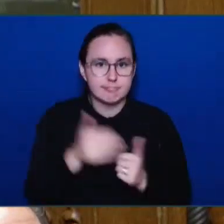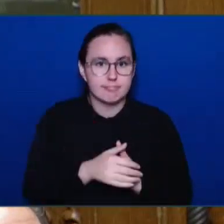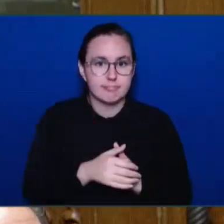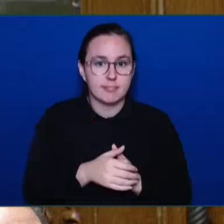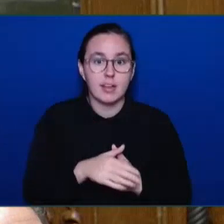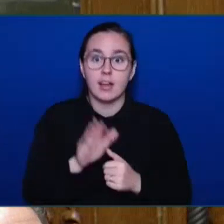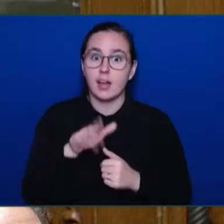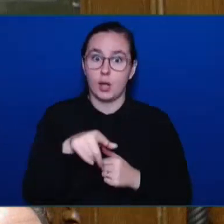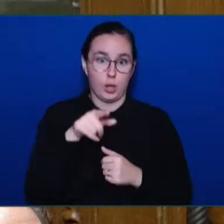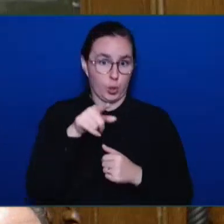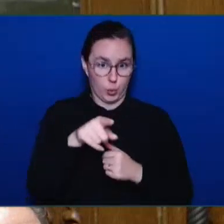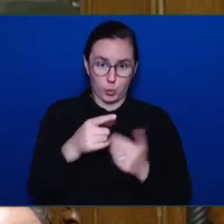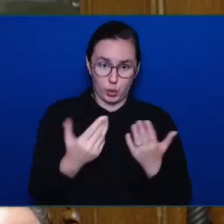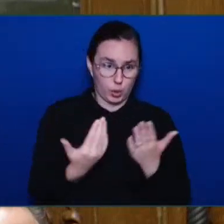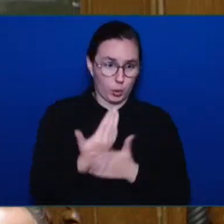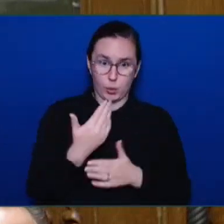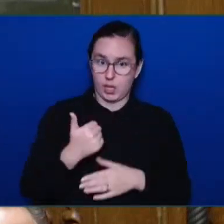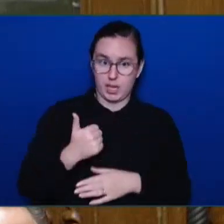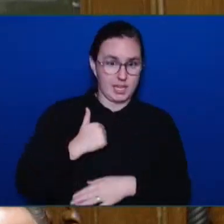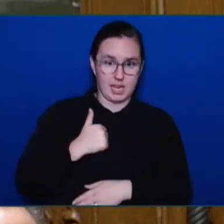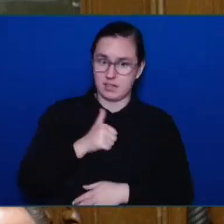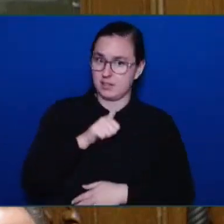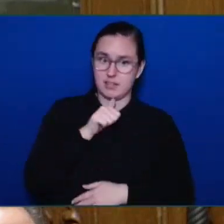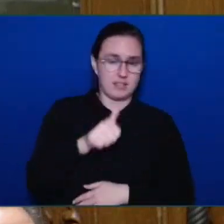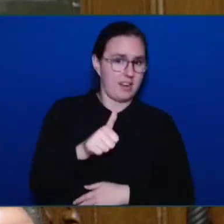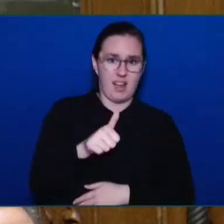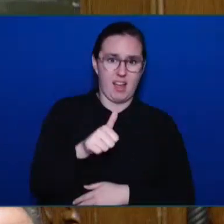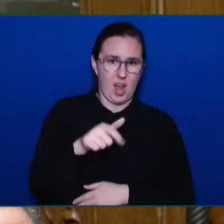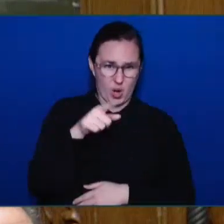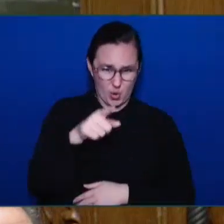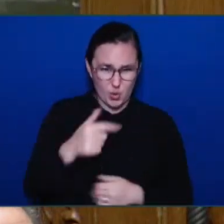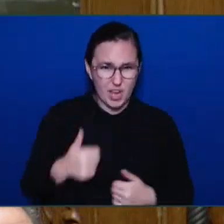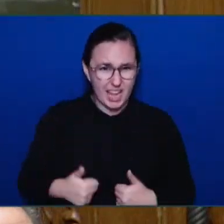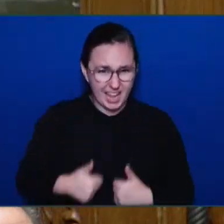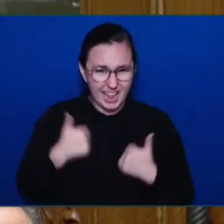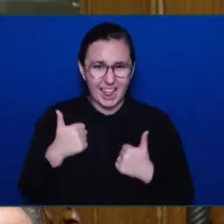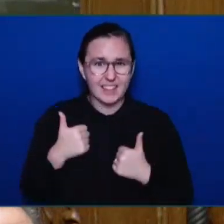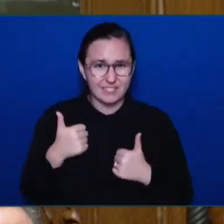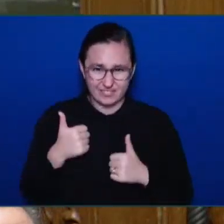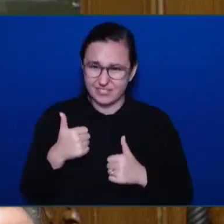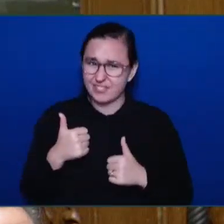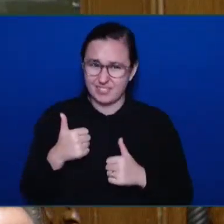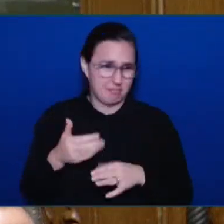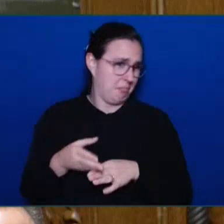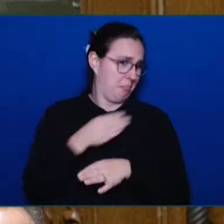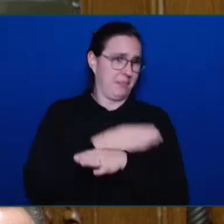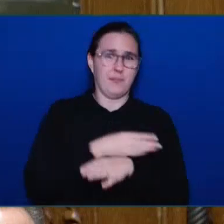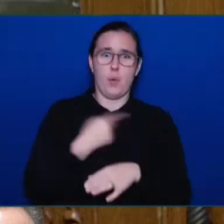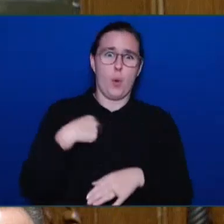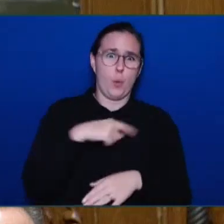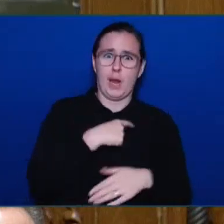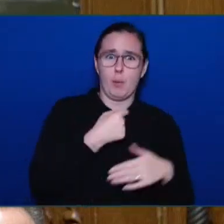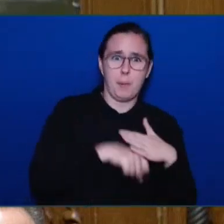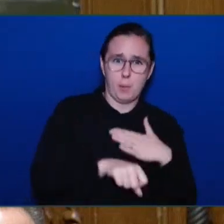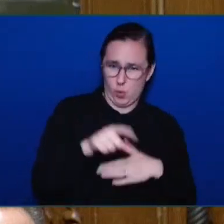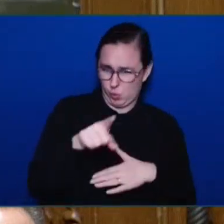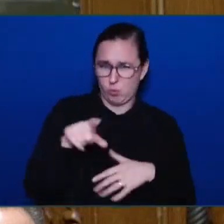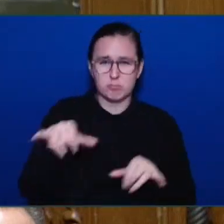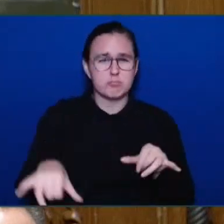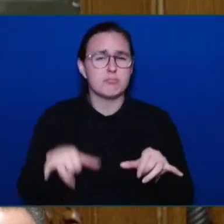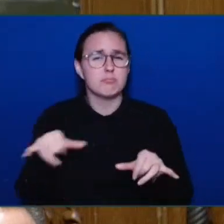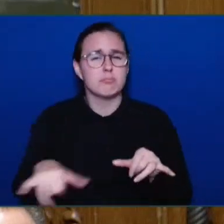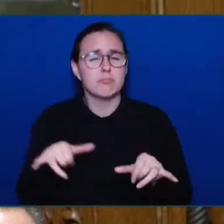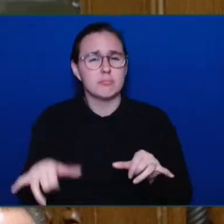many of us were born. You spent your working life toiling in one of the industries that has powered